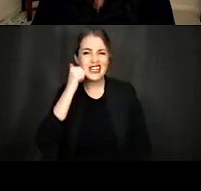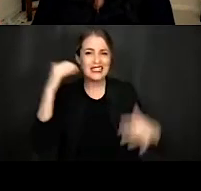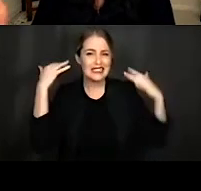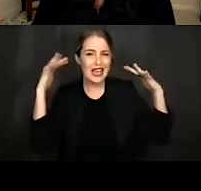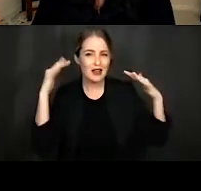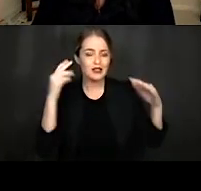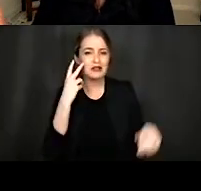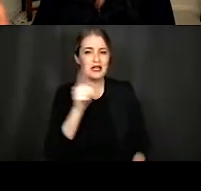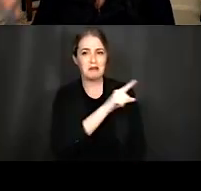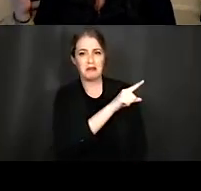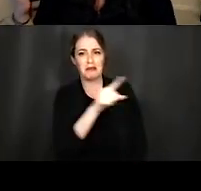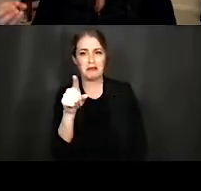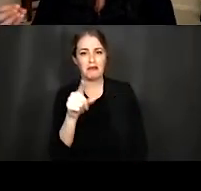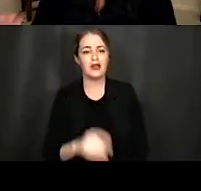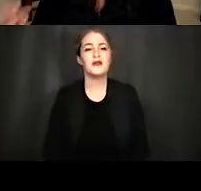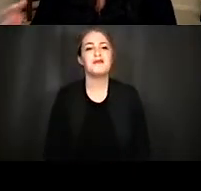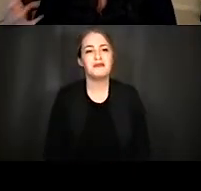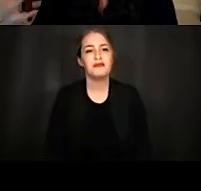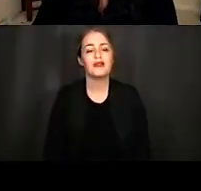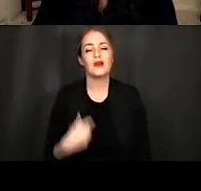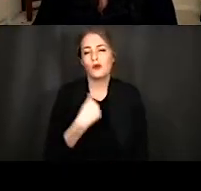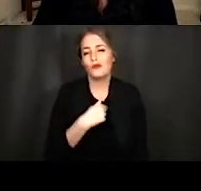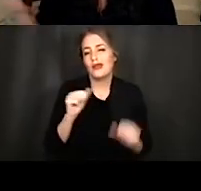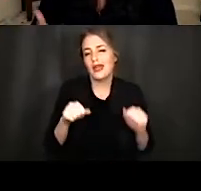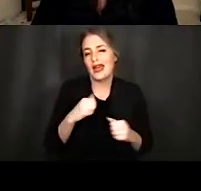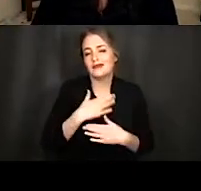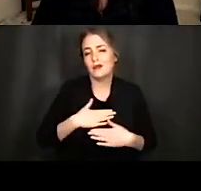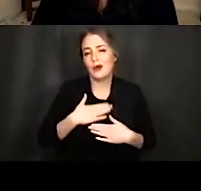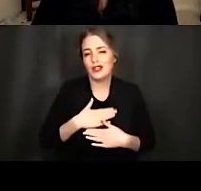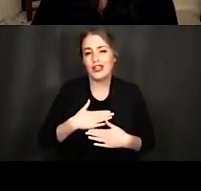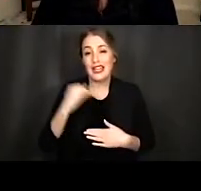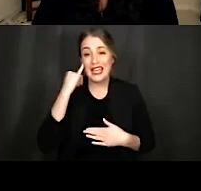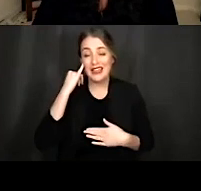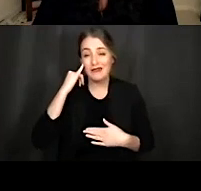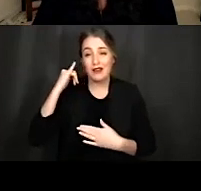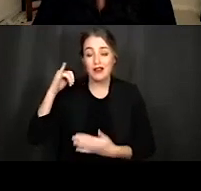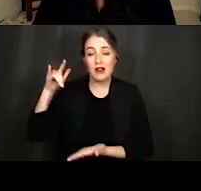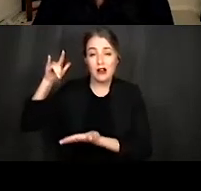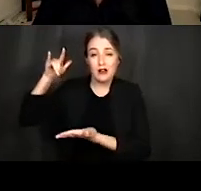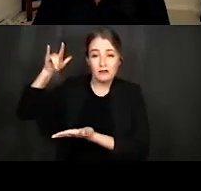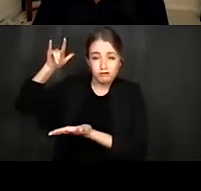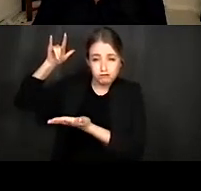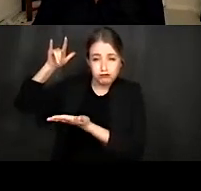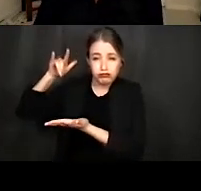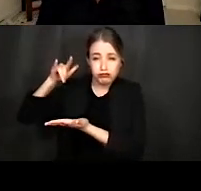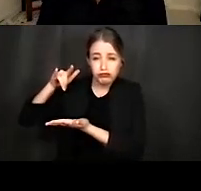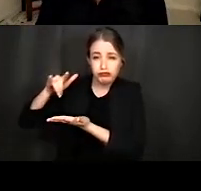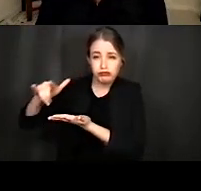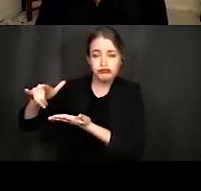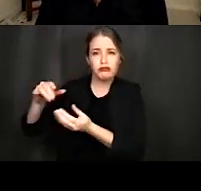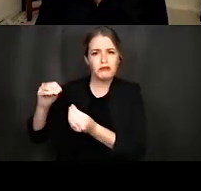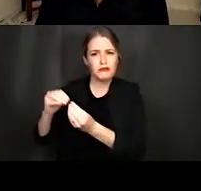appreciate, we don't need to look at this chart to appreciate how much louder a jet engine is compared to the gentle rustle of leaks.